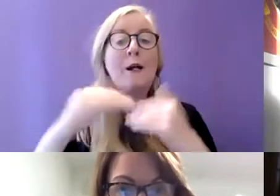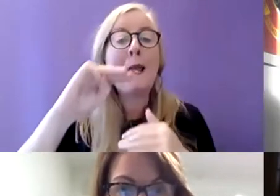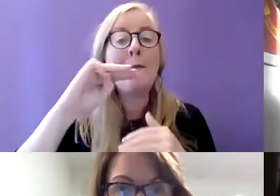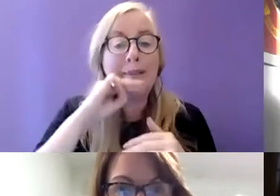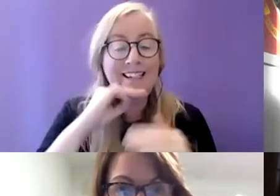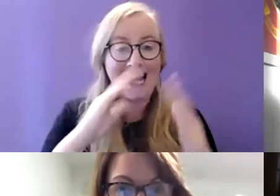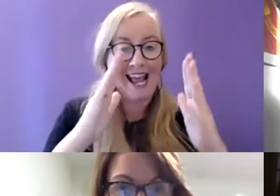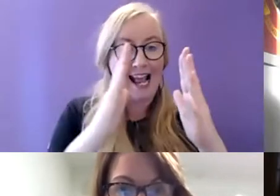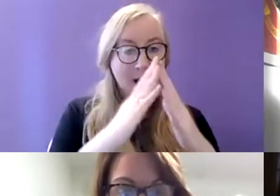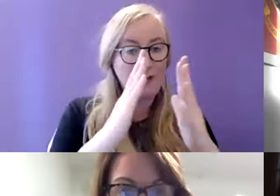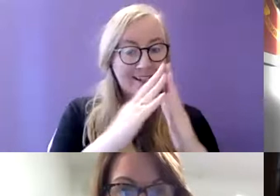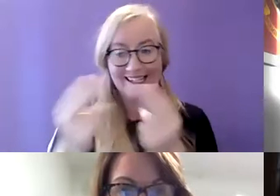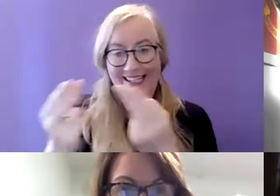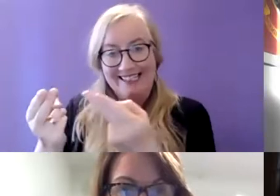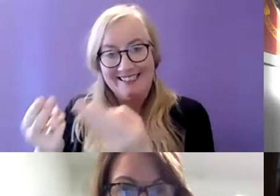the consultation